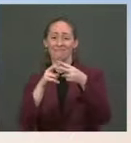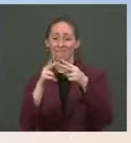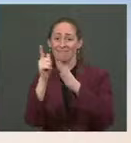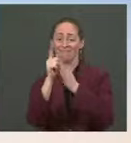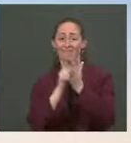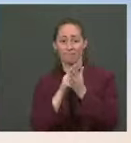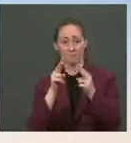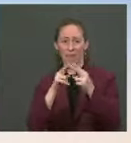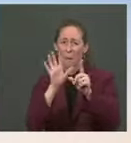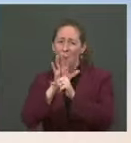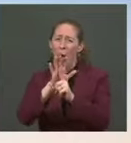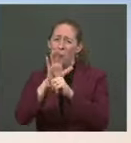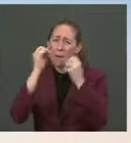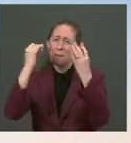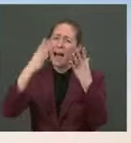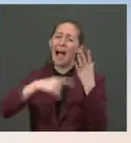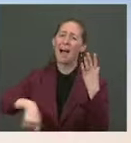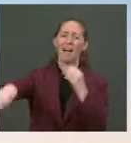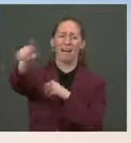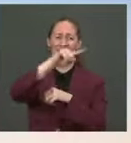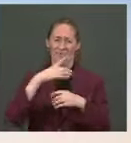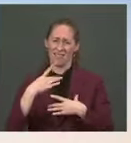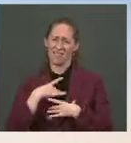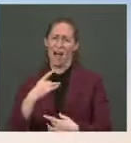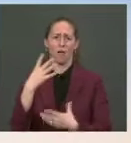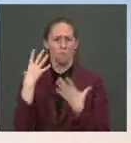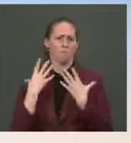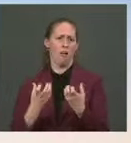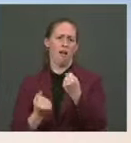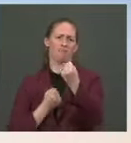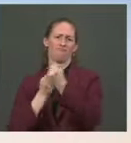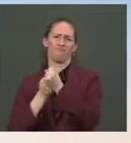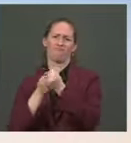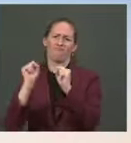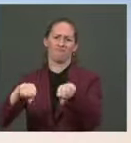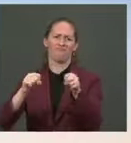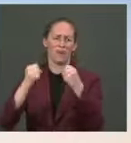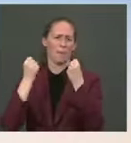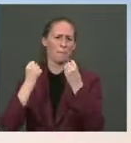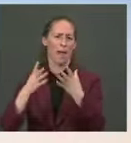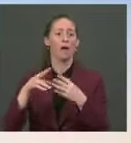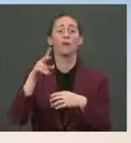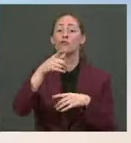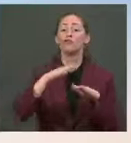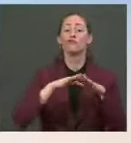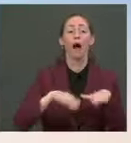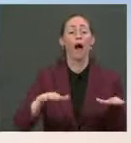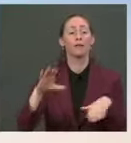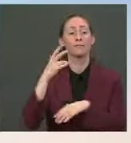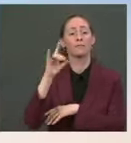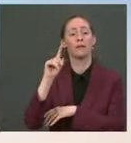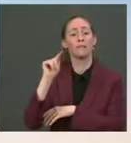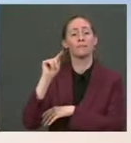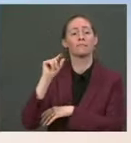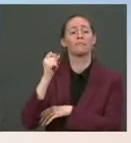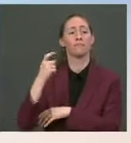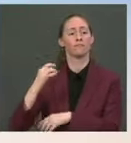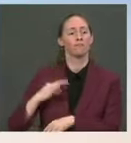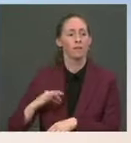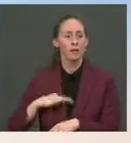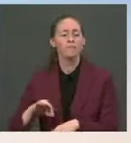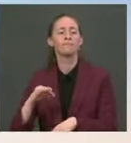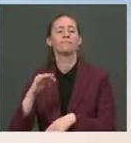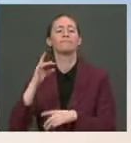the other day, with the American people. If you look at the child tax credit, if you look at universal pre-K, if you look at